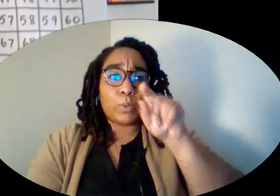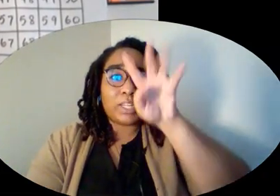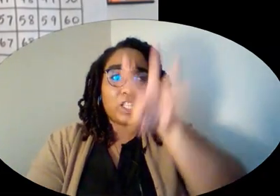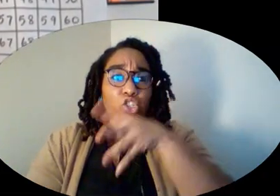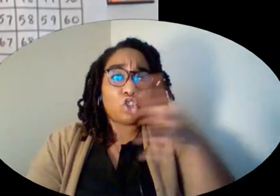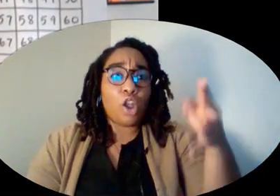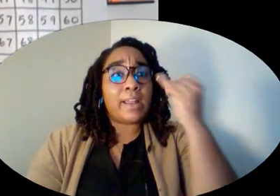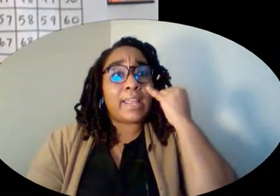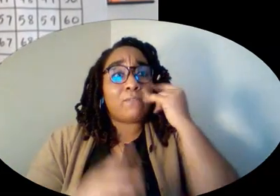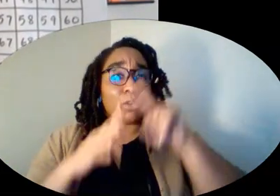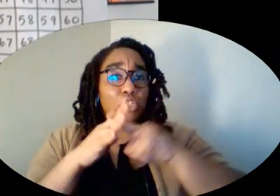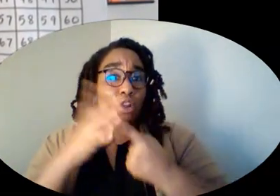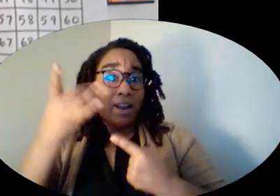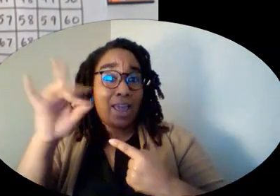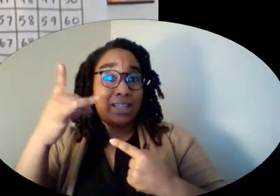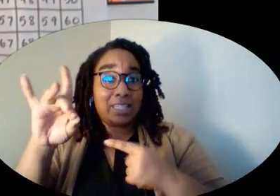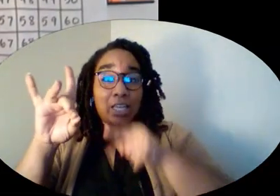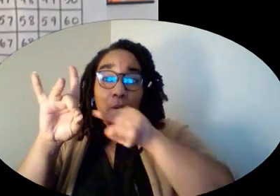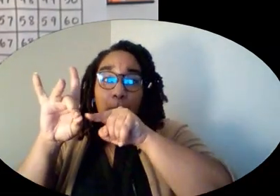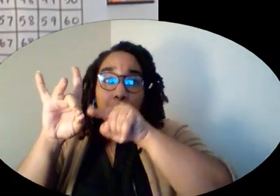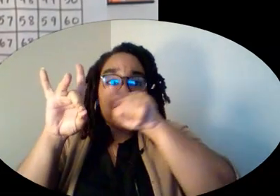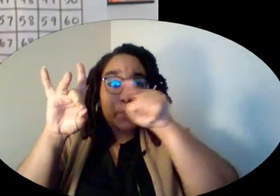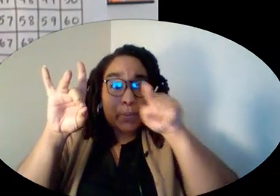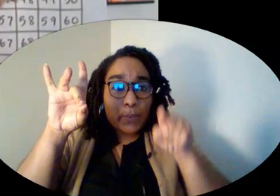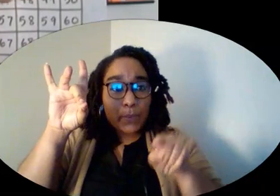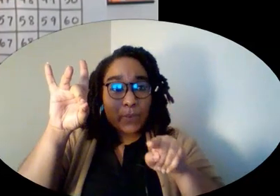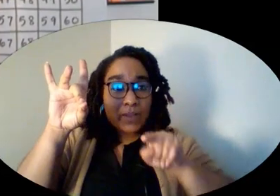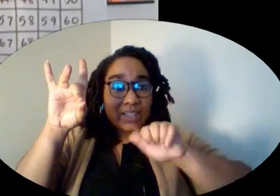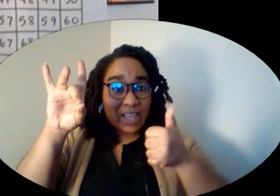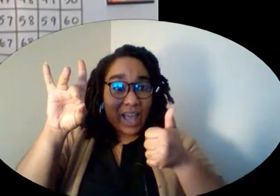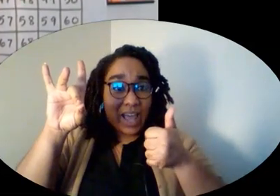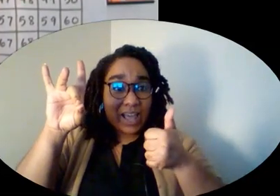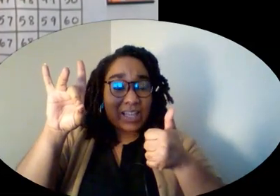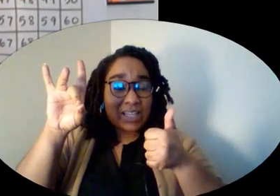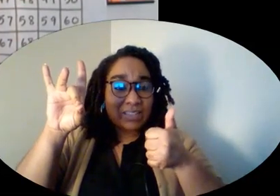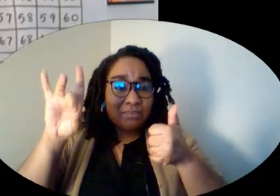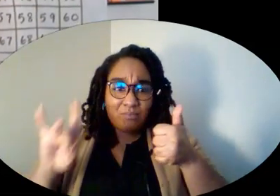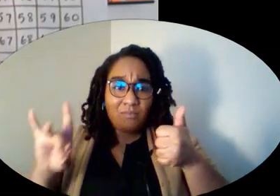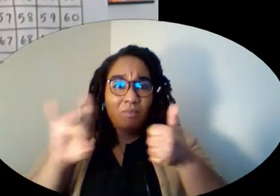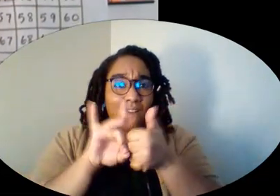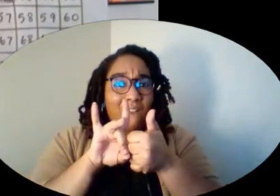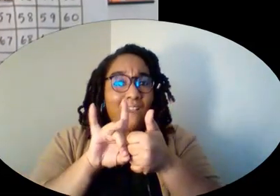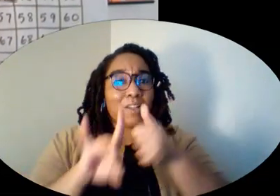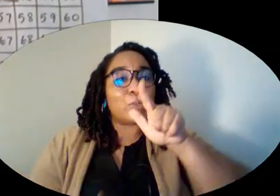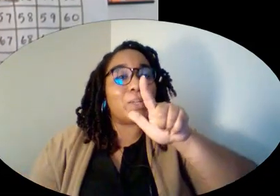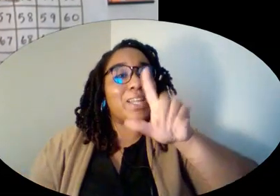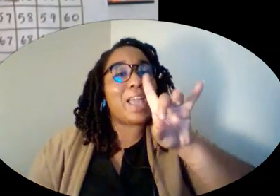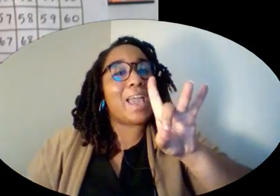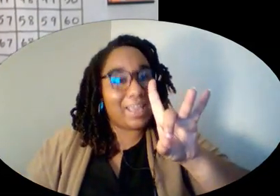at 18, and we add 10, we know we go down one, two, three, all the way down, and we land on